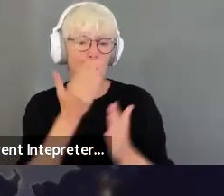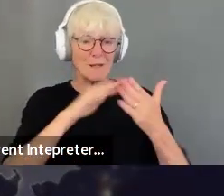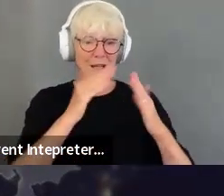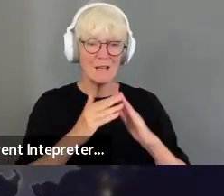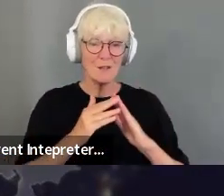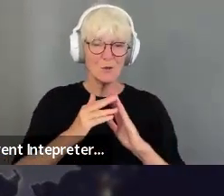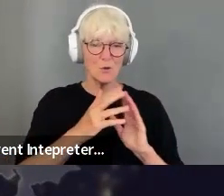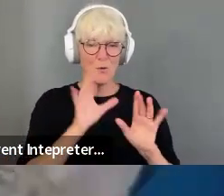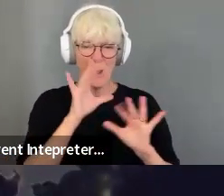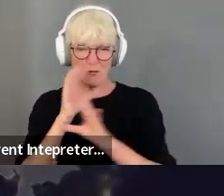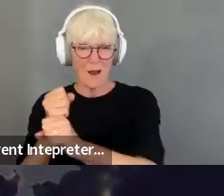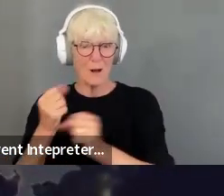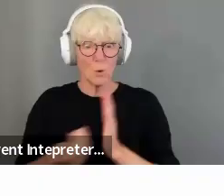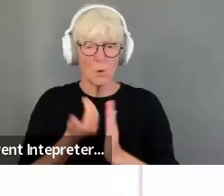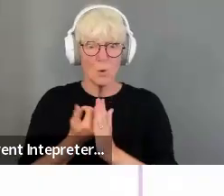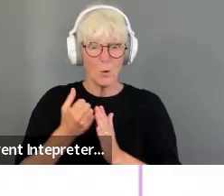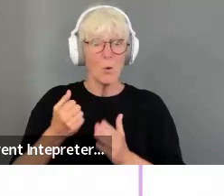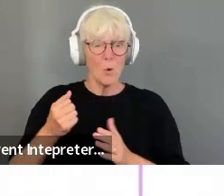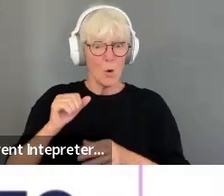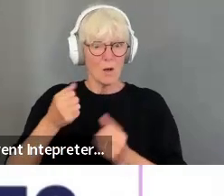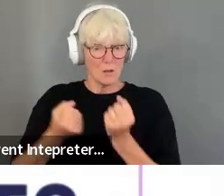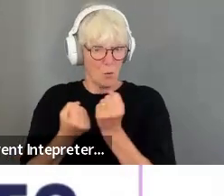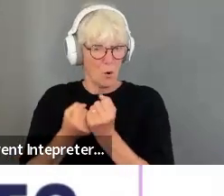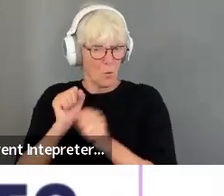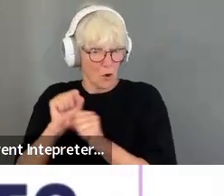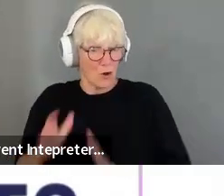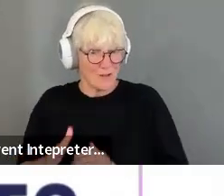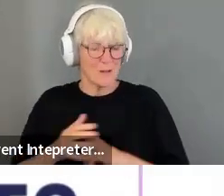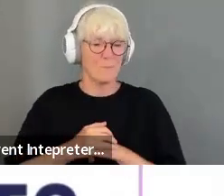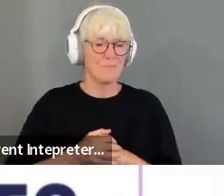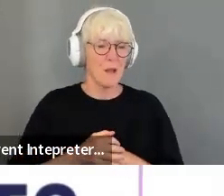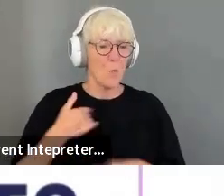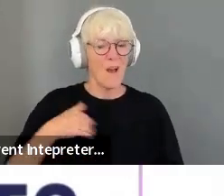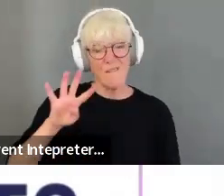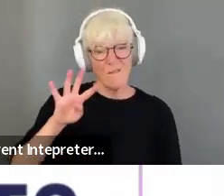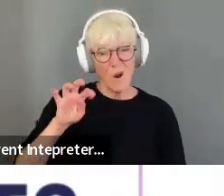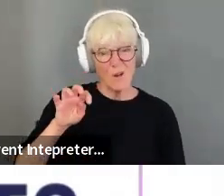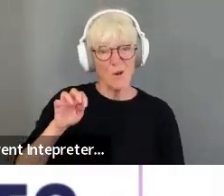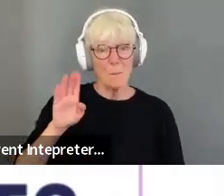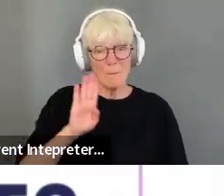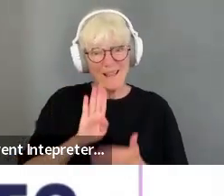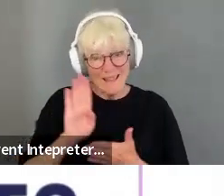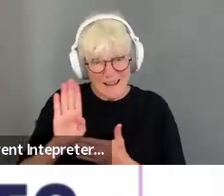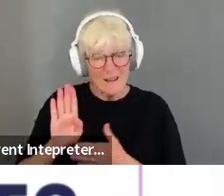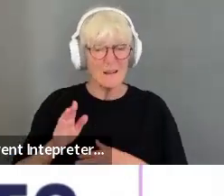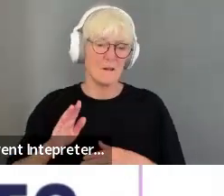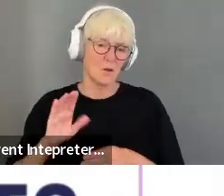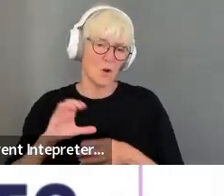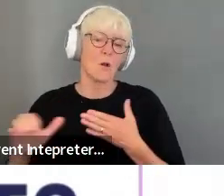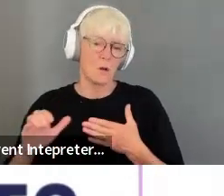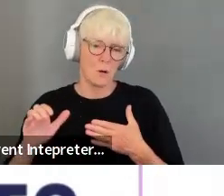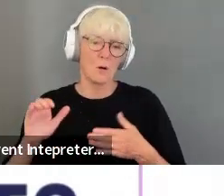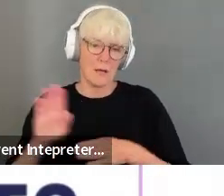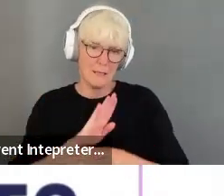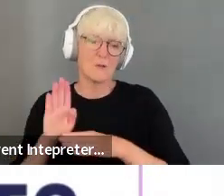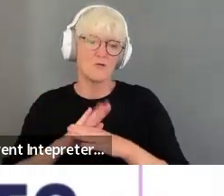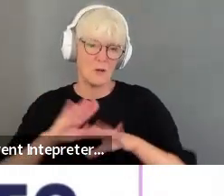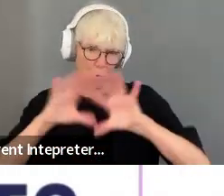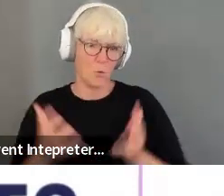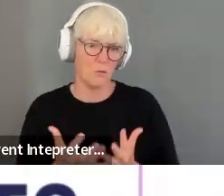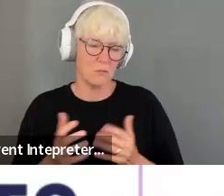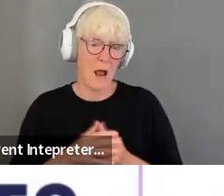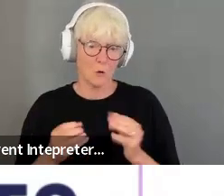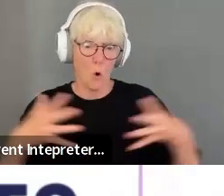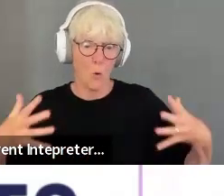new caregivers. Home care is an almost $400 billion industry globally and growing. However, the current